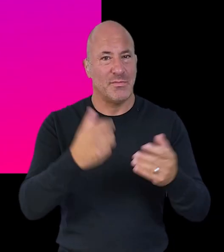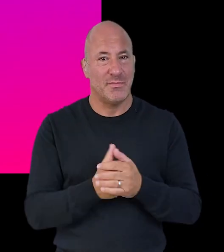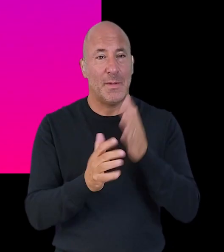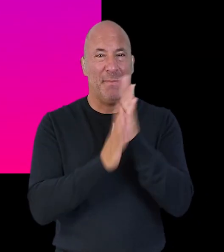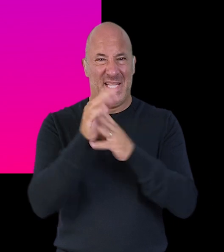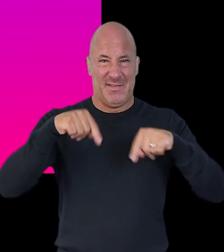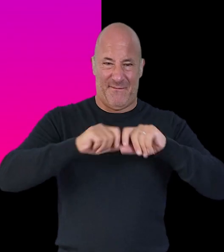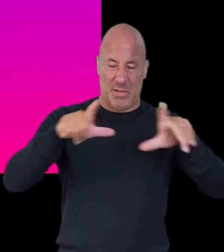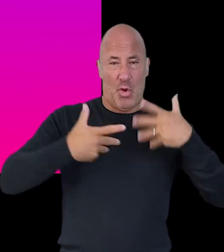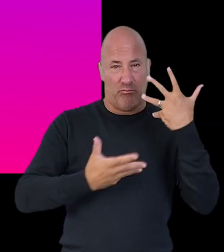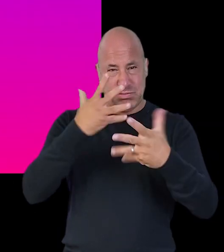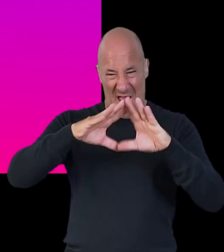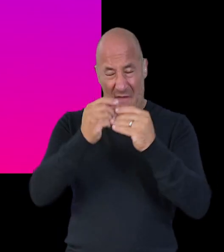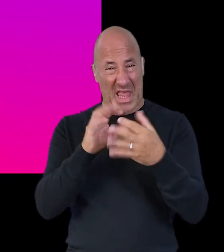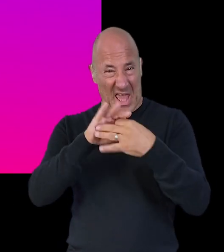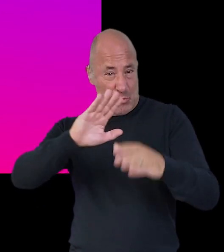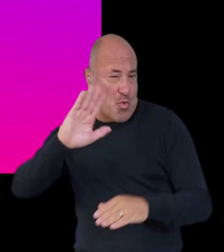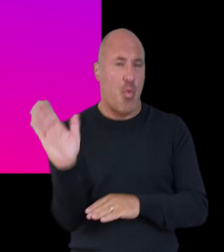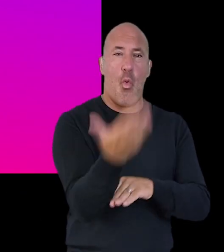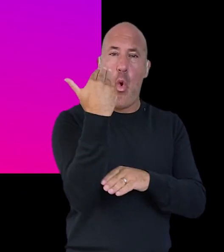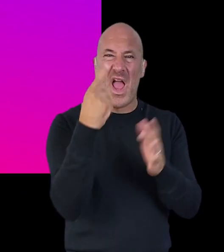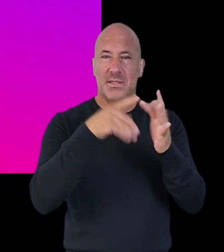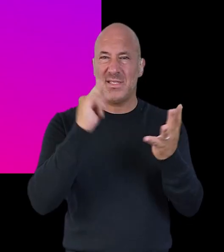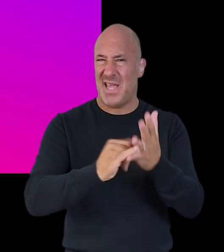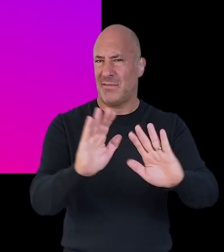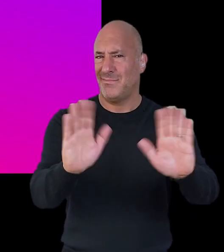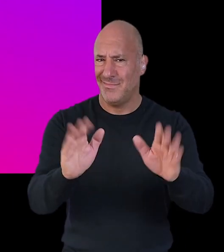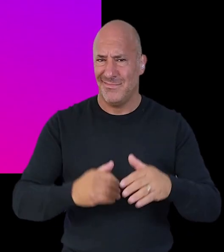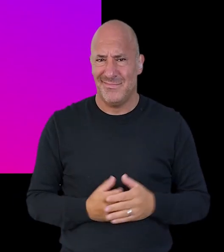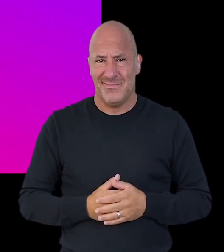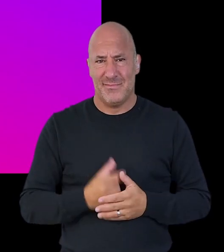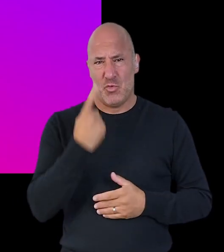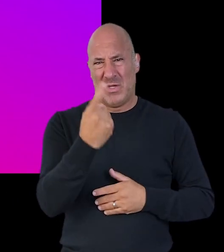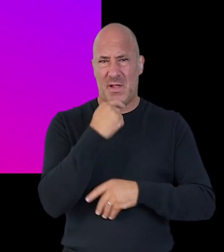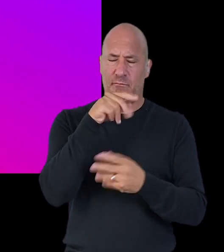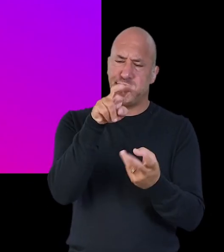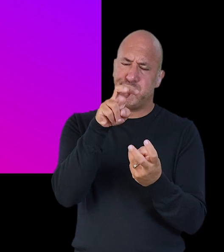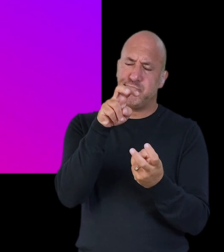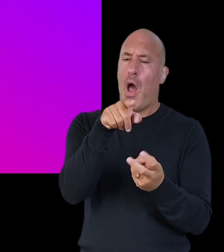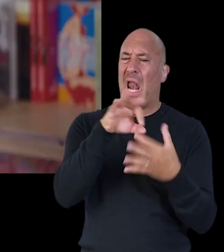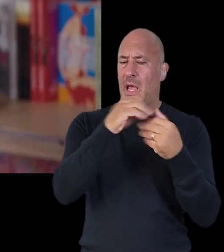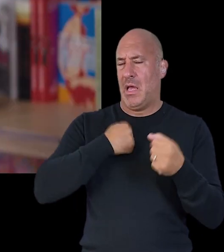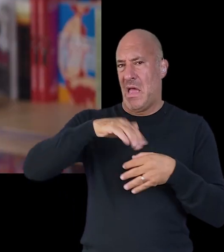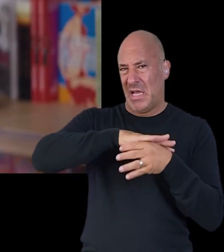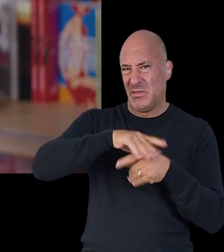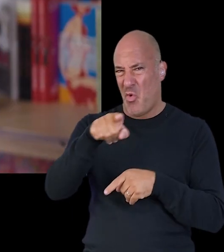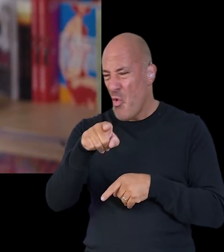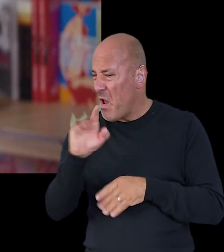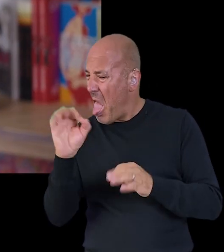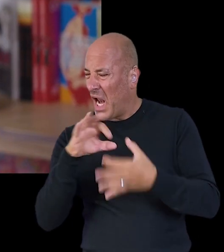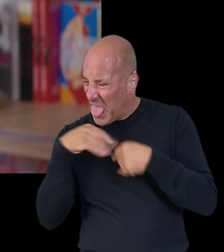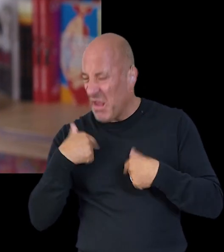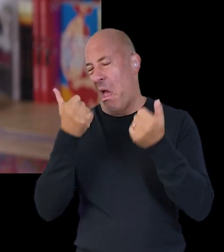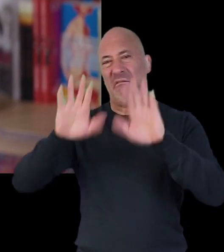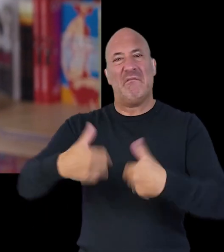birth some may only find out later in life this means that not everything in this video will apply to all intersex people you need to